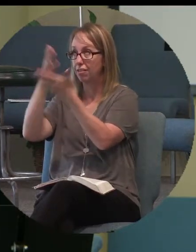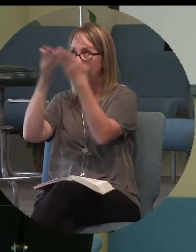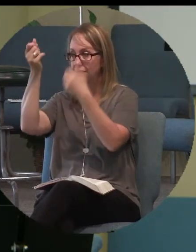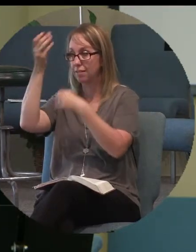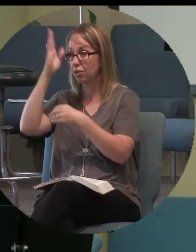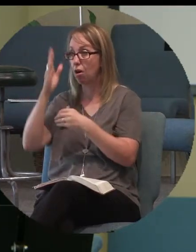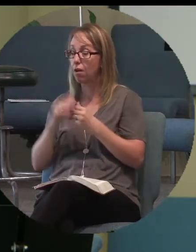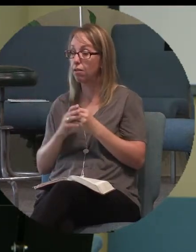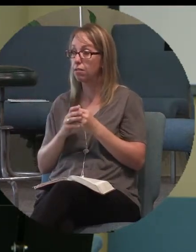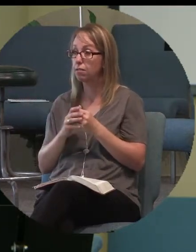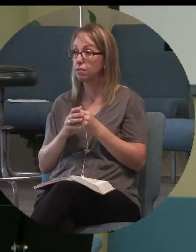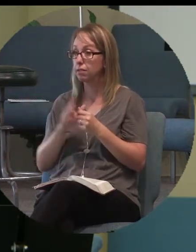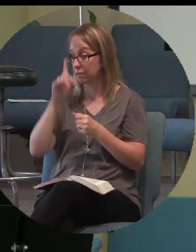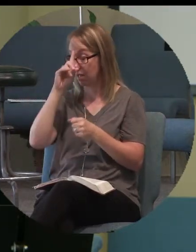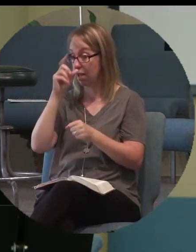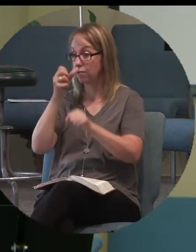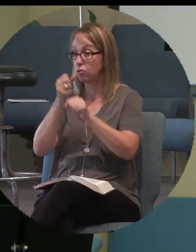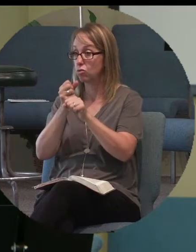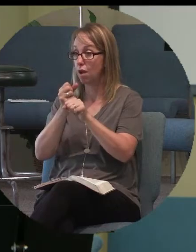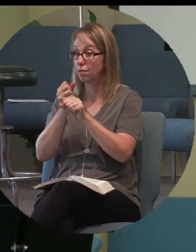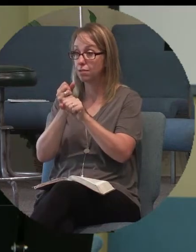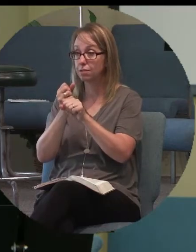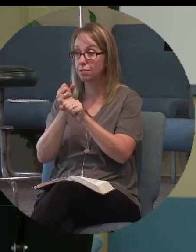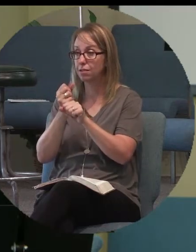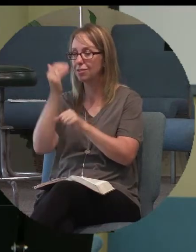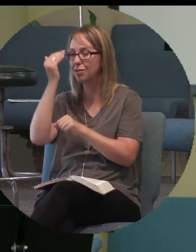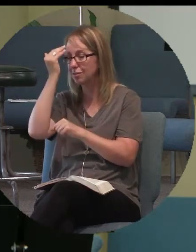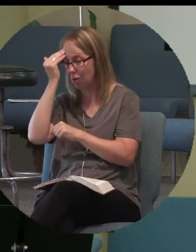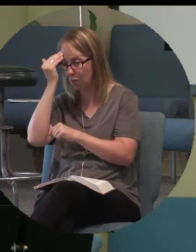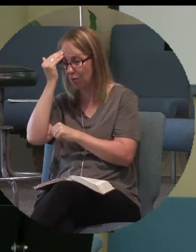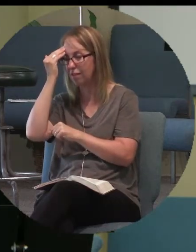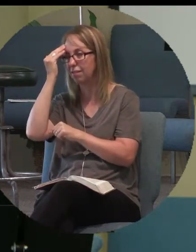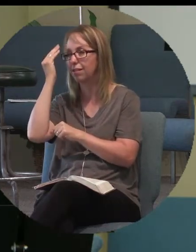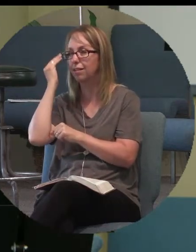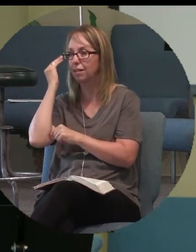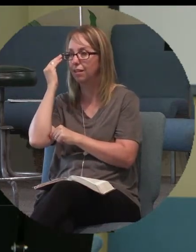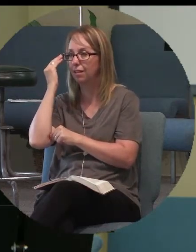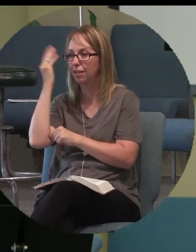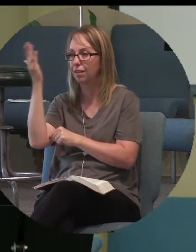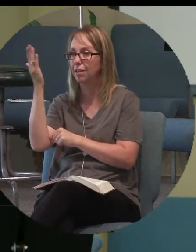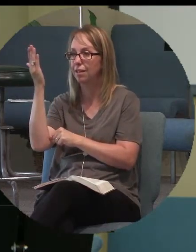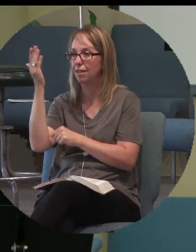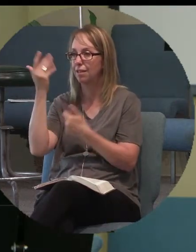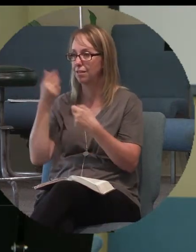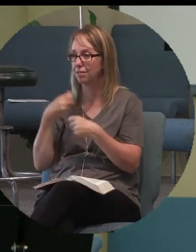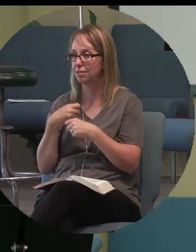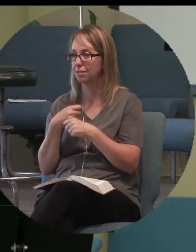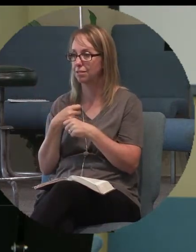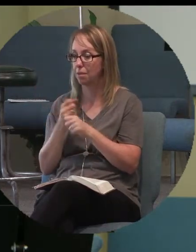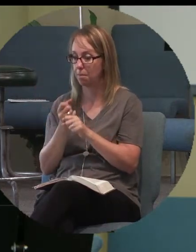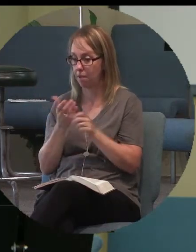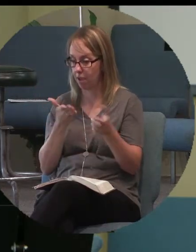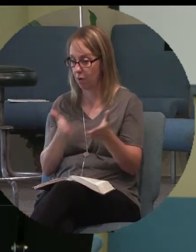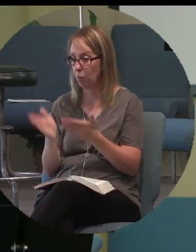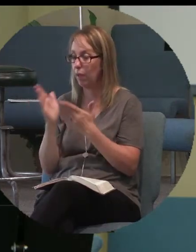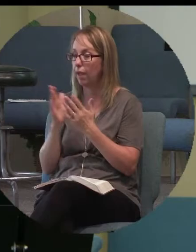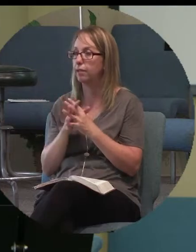because I trust knowing that he has made a way.